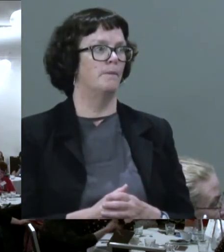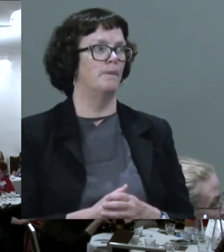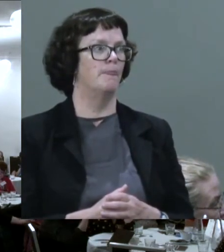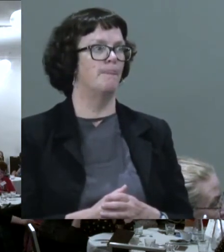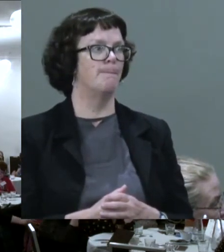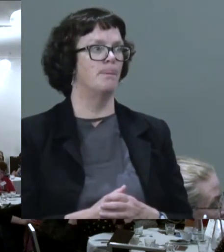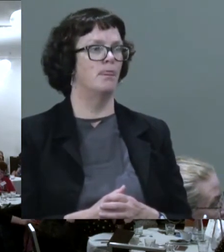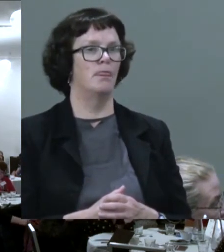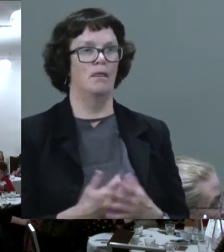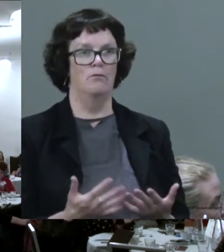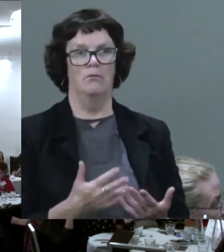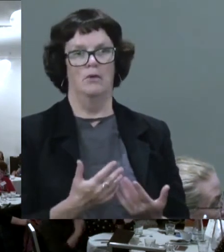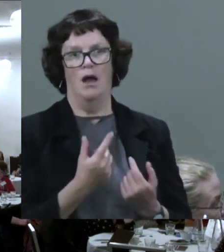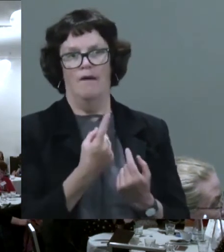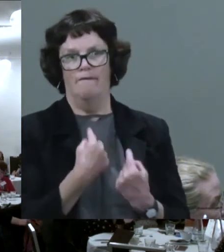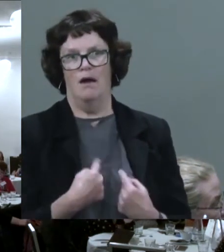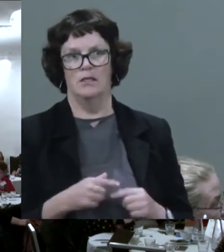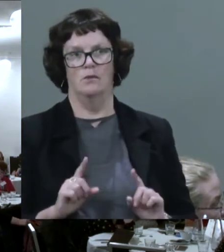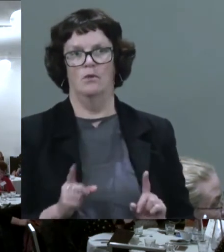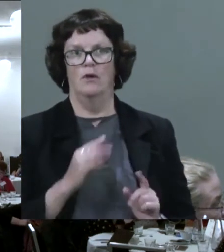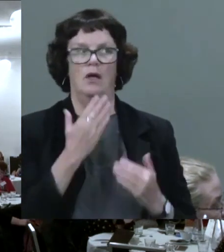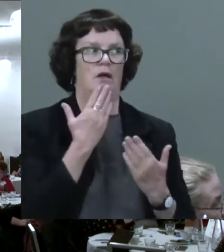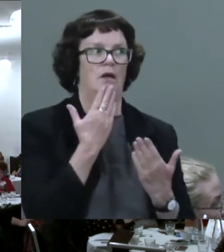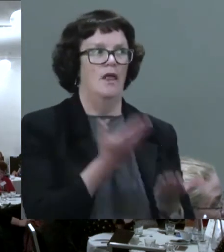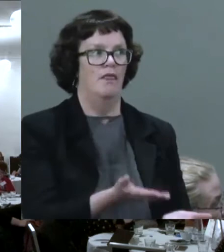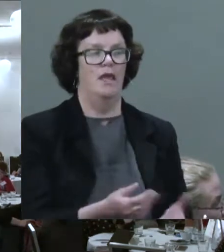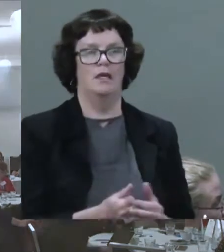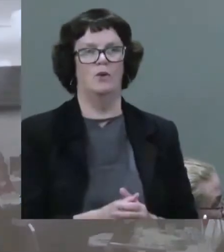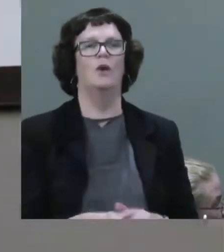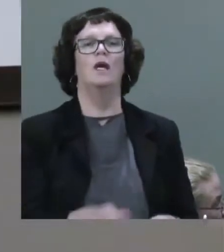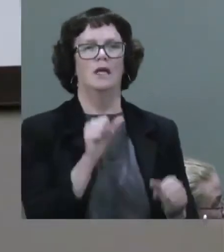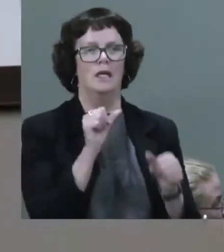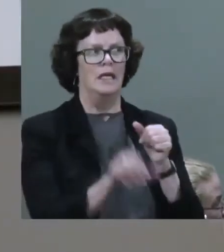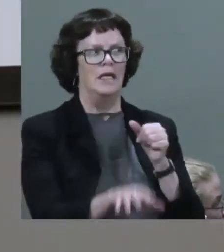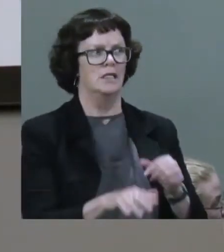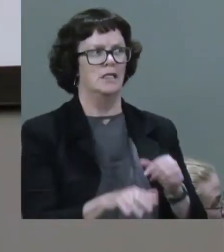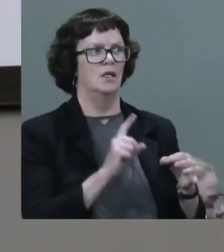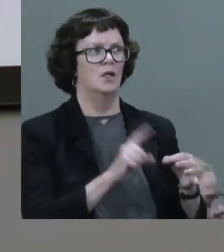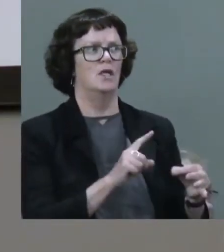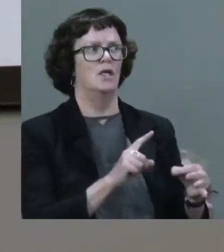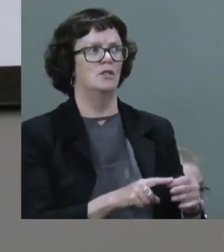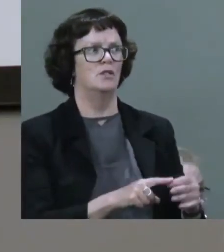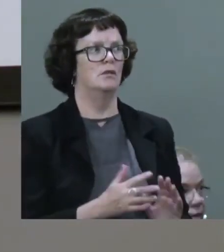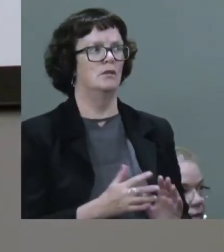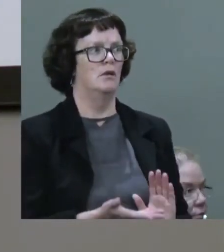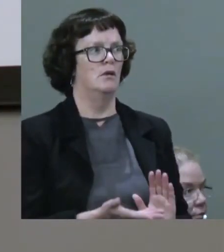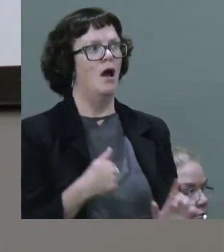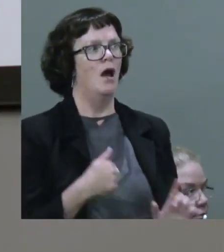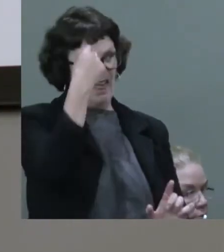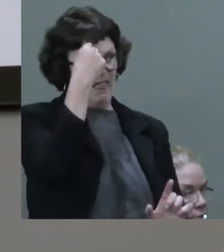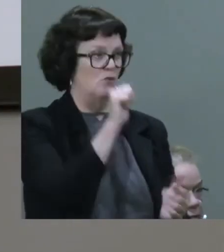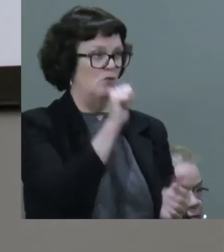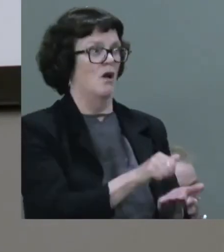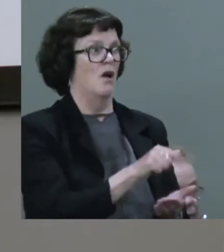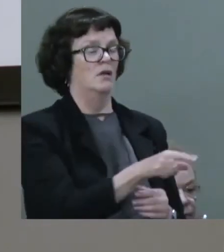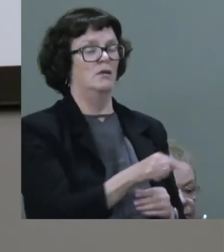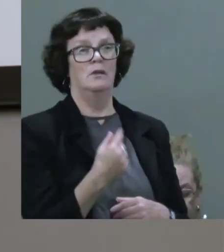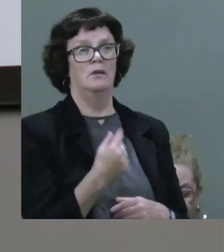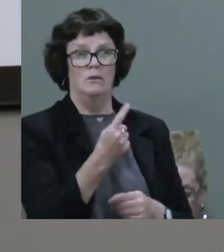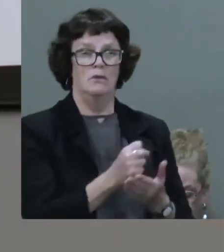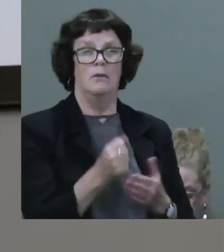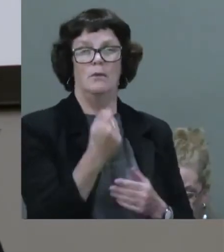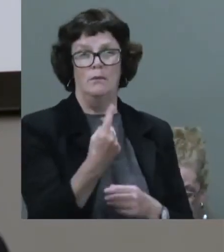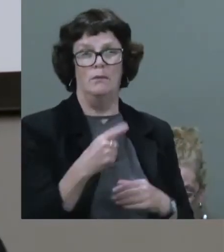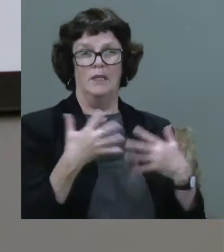that? Thank you. Excellent question, Christian. Look, I think you're bang on. One of the biggest problems with the